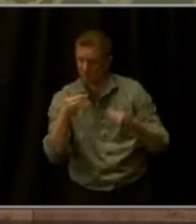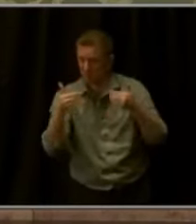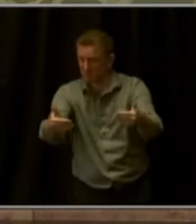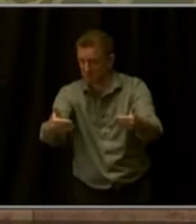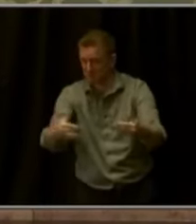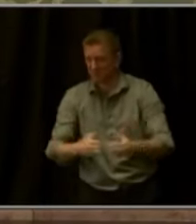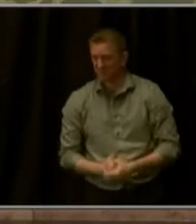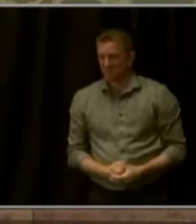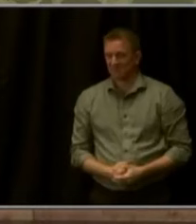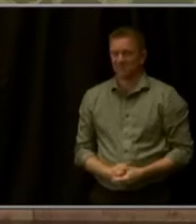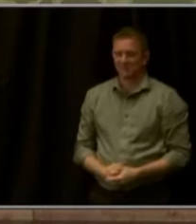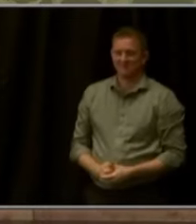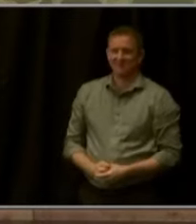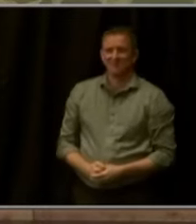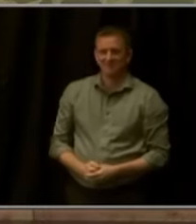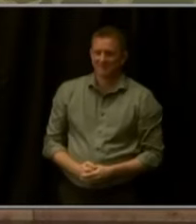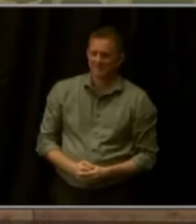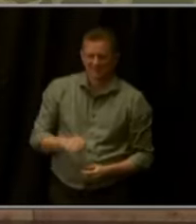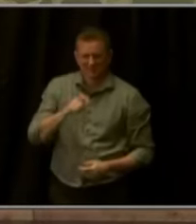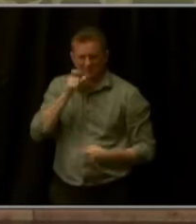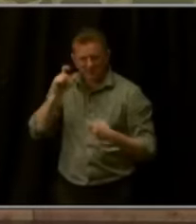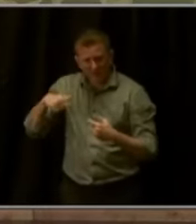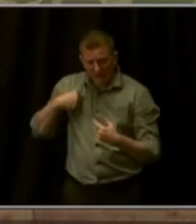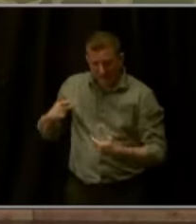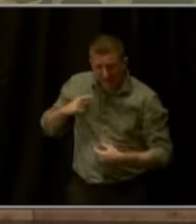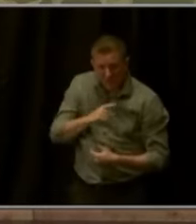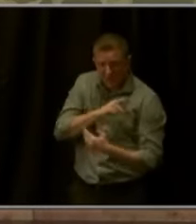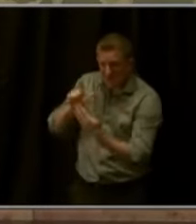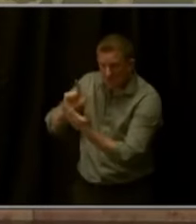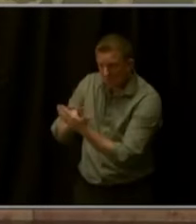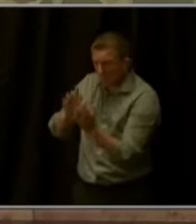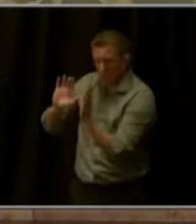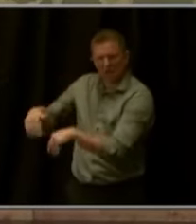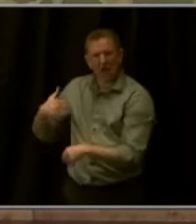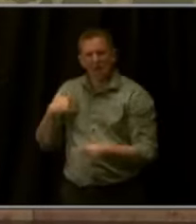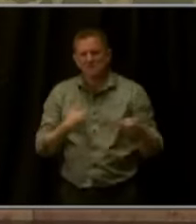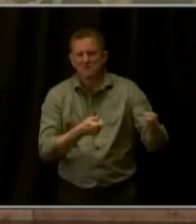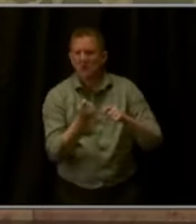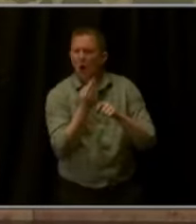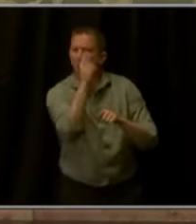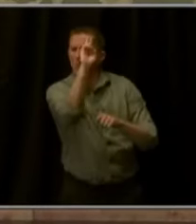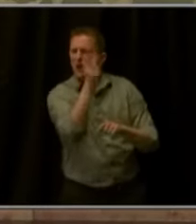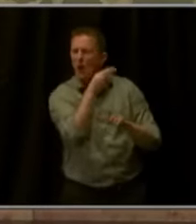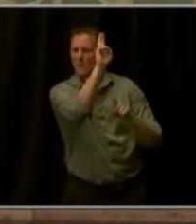Who needs legislation when you can have home runs? And frankly, we all know they could use the help.